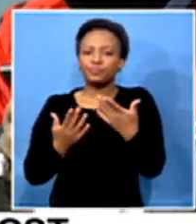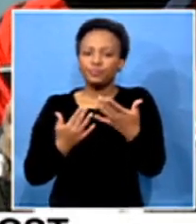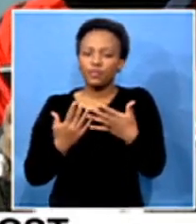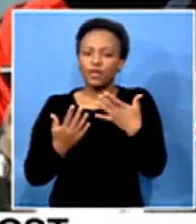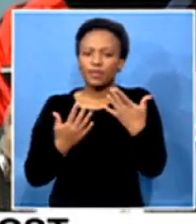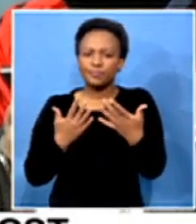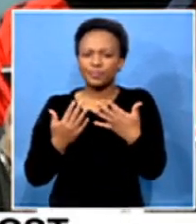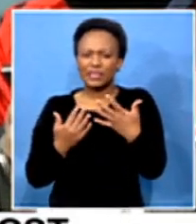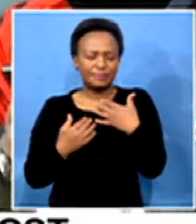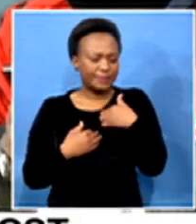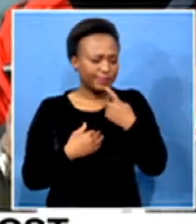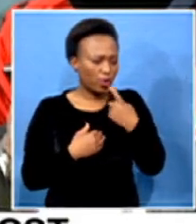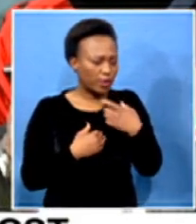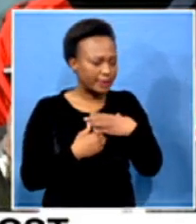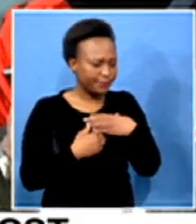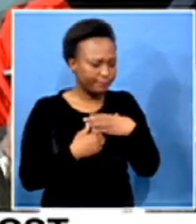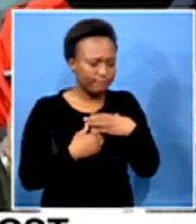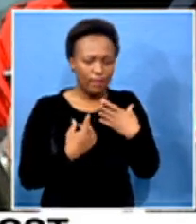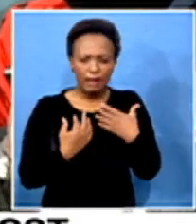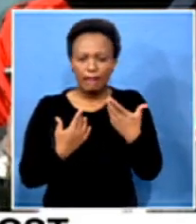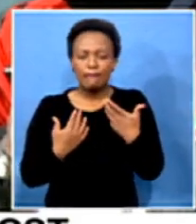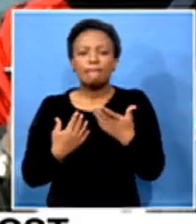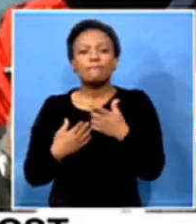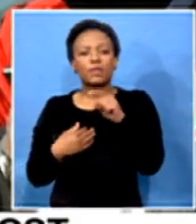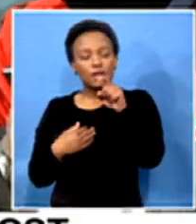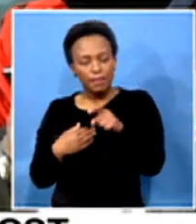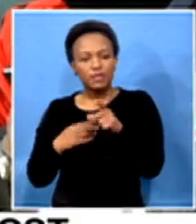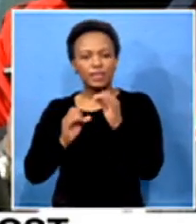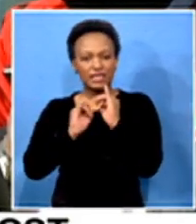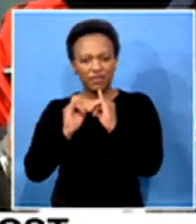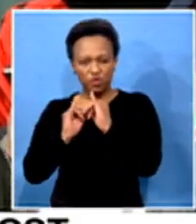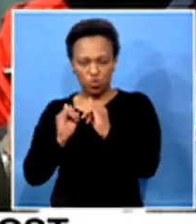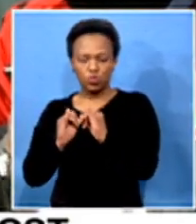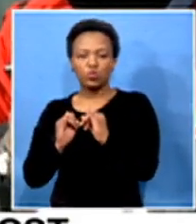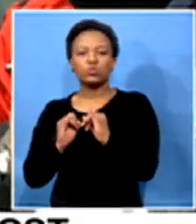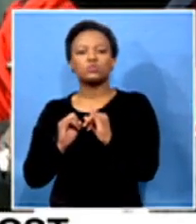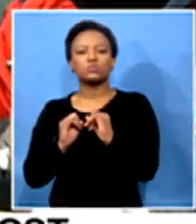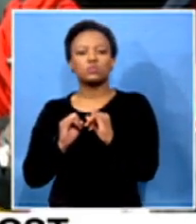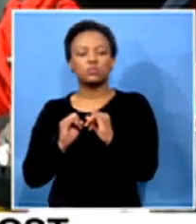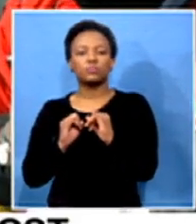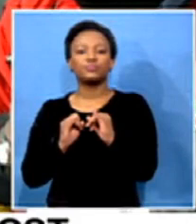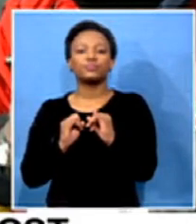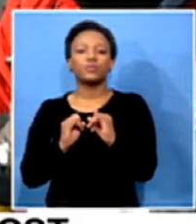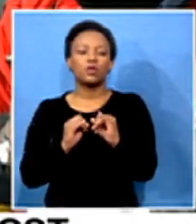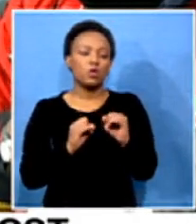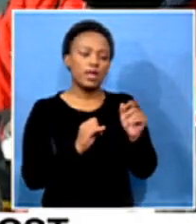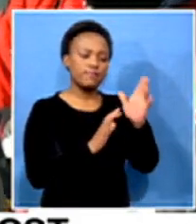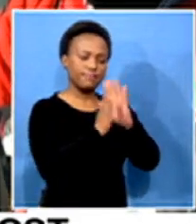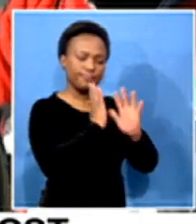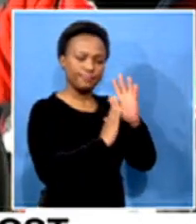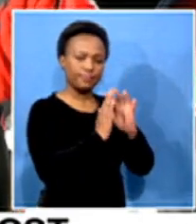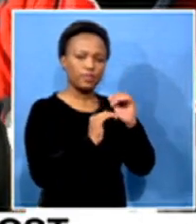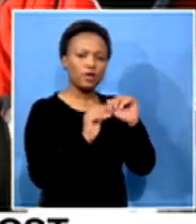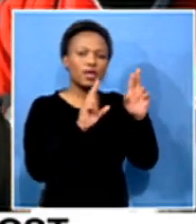How do they call this? To be interviewed to give the points. Let's also talk about the issue of